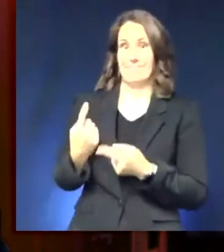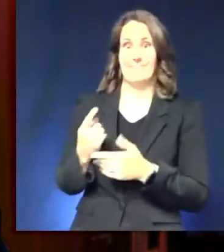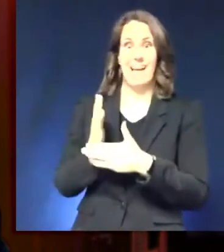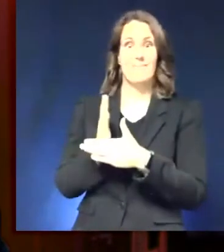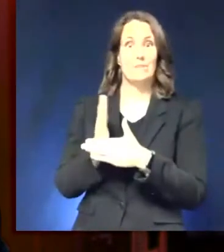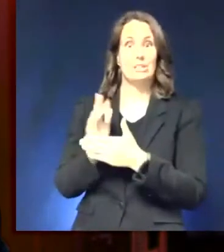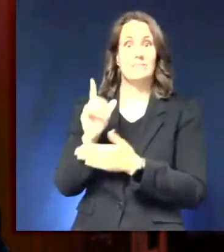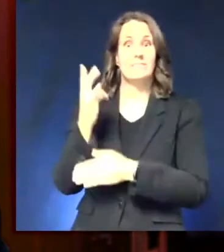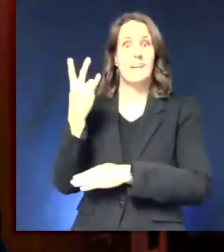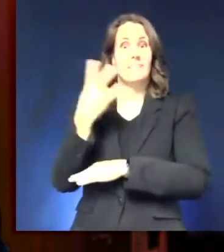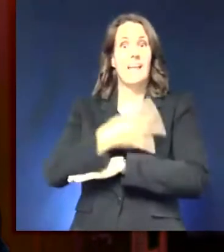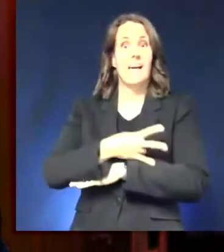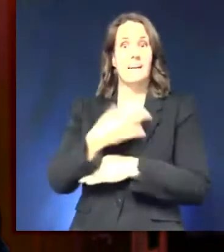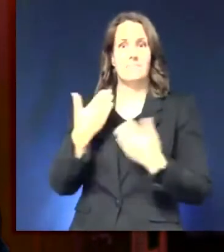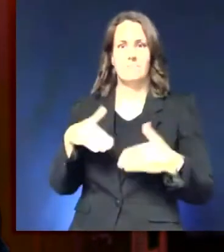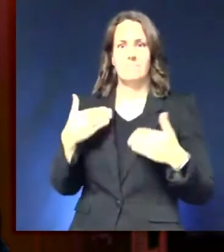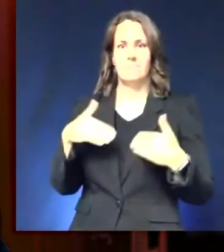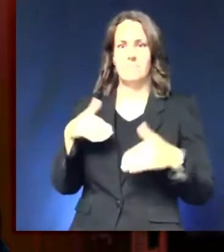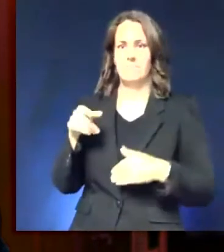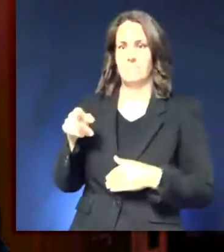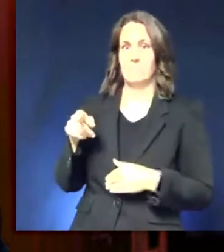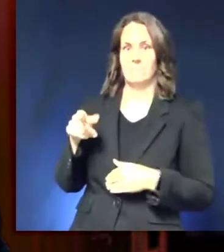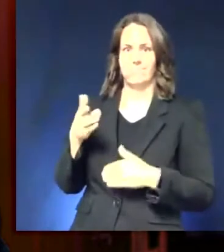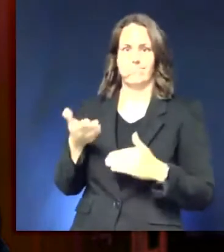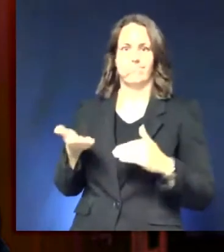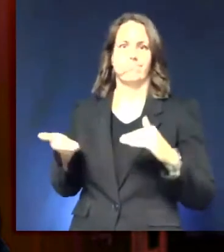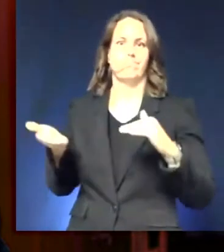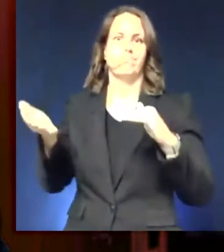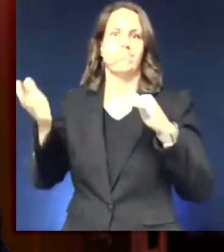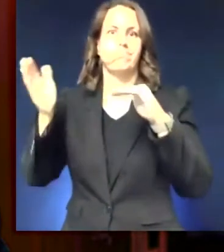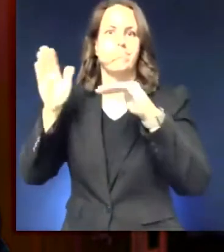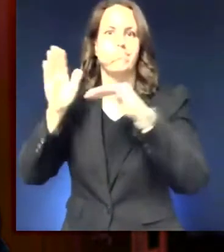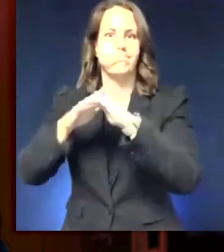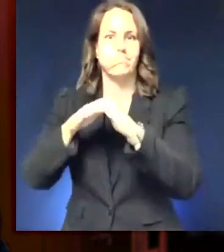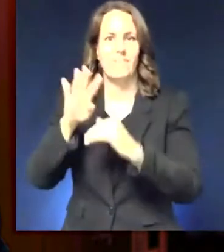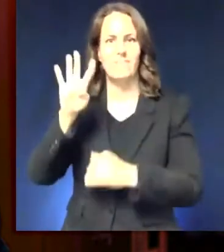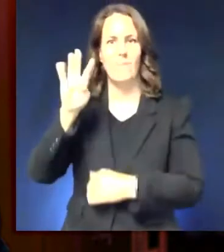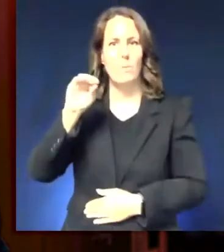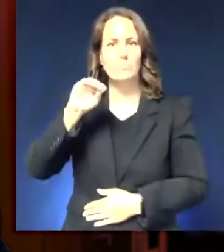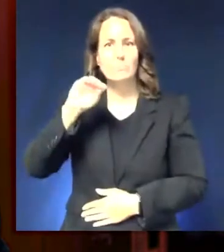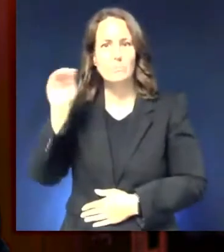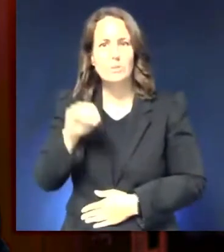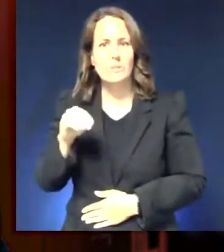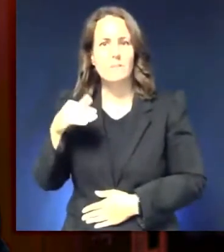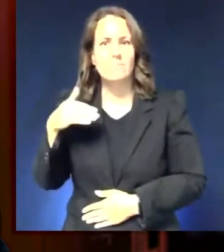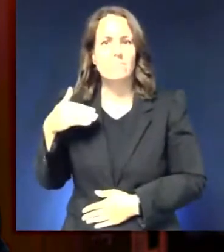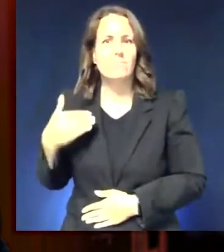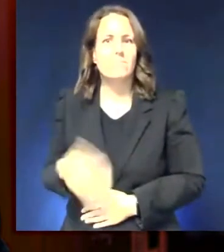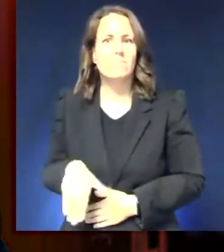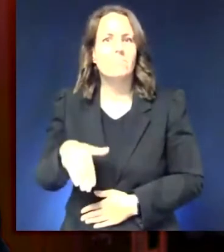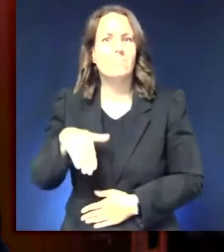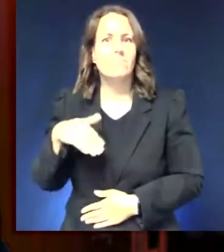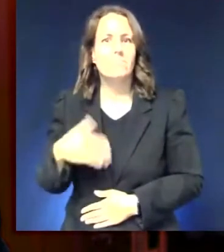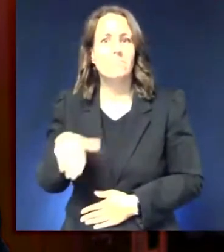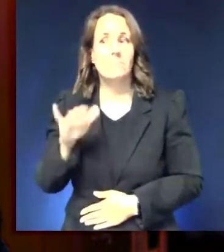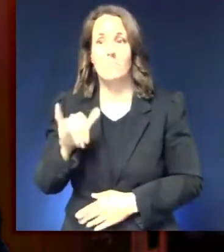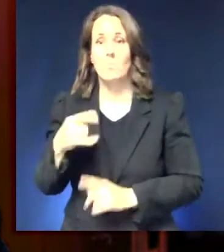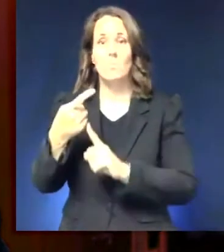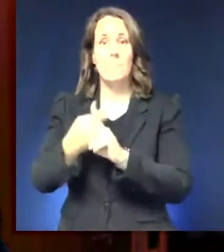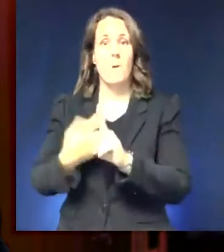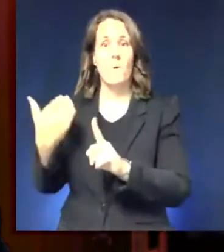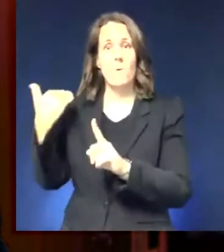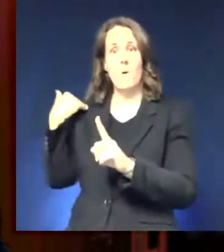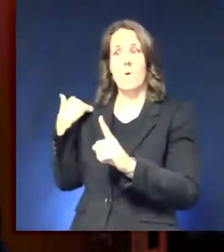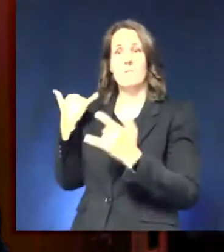40% over the past week, and it is 11 times higher than it was a month ago. All 72